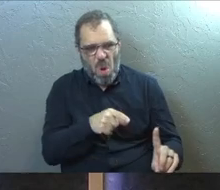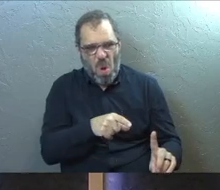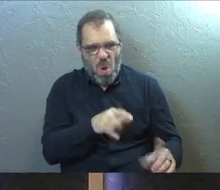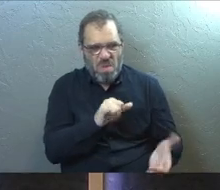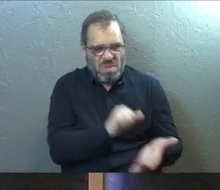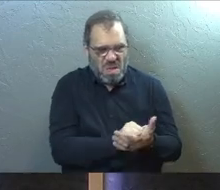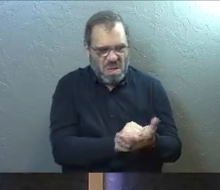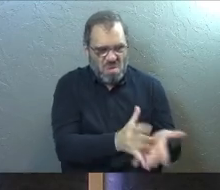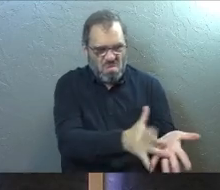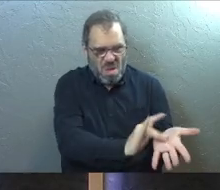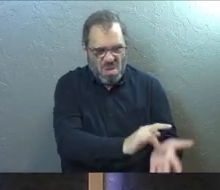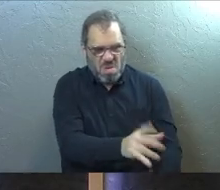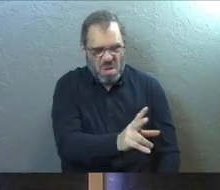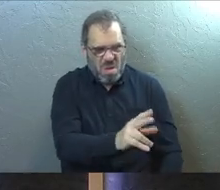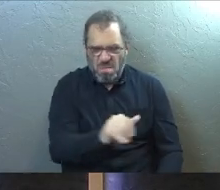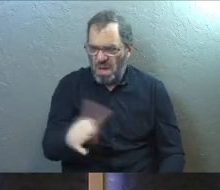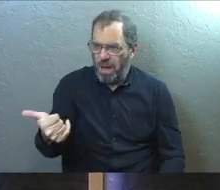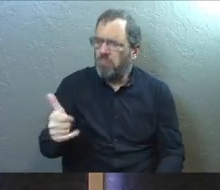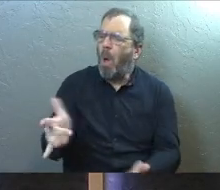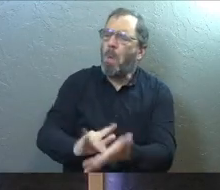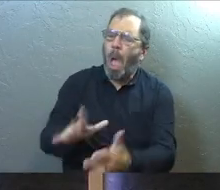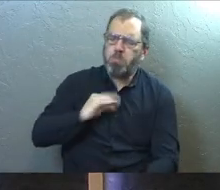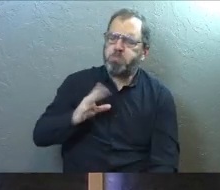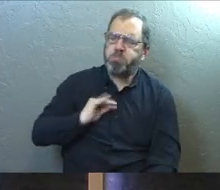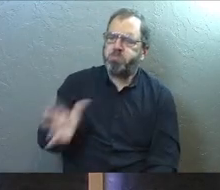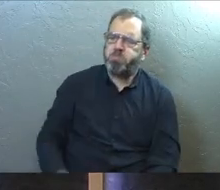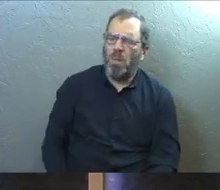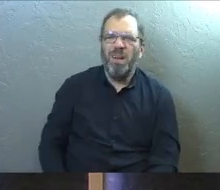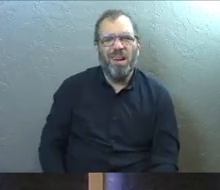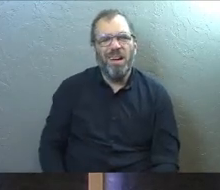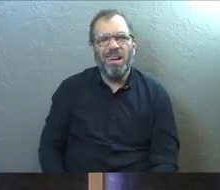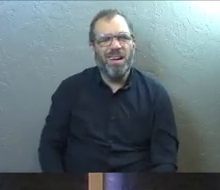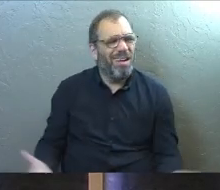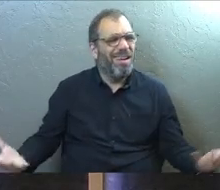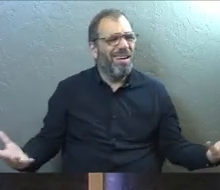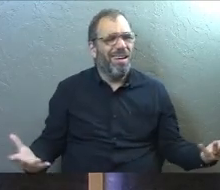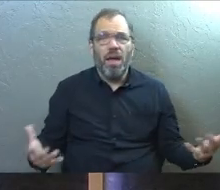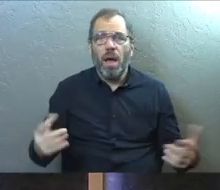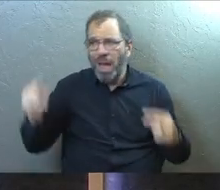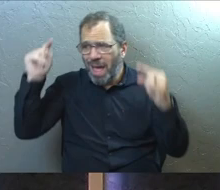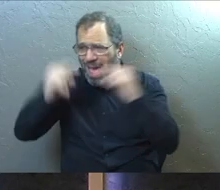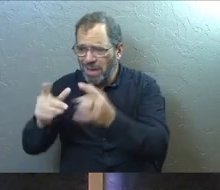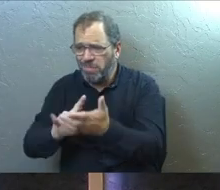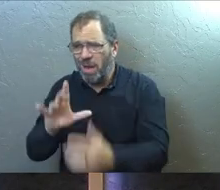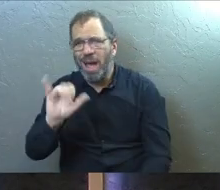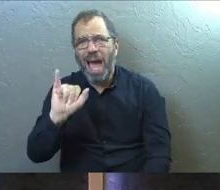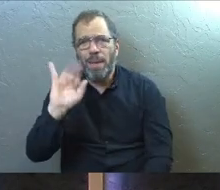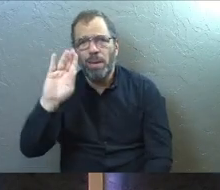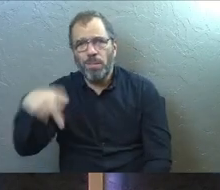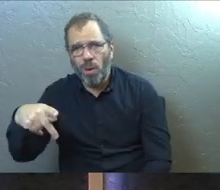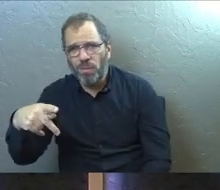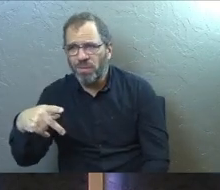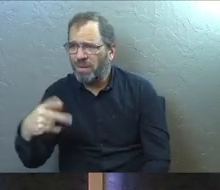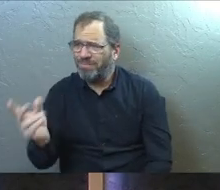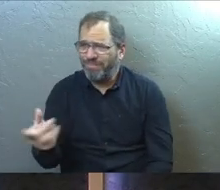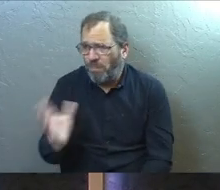about this realm of medication, but not other realms of medication. You get a headache, and you take an ibuprofen, and nobody even questions it.